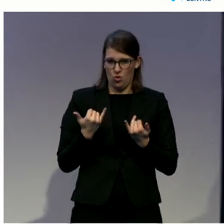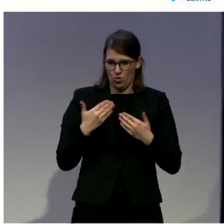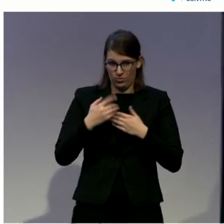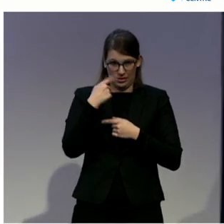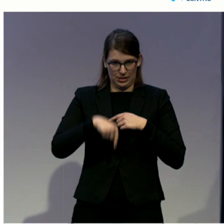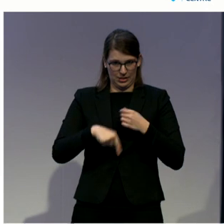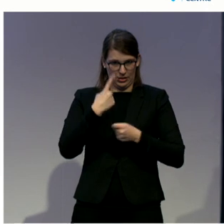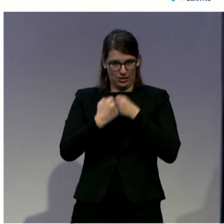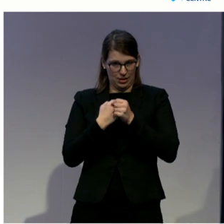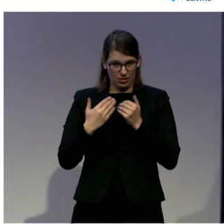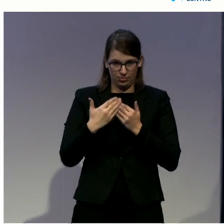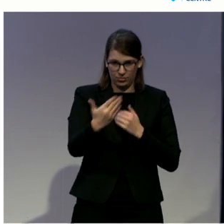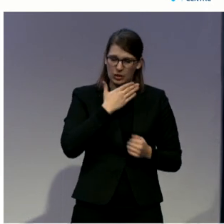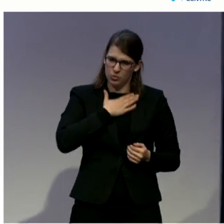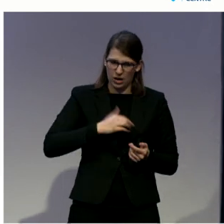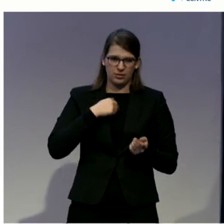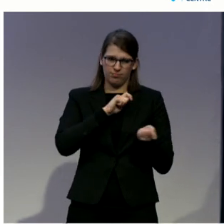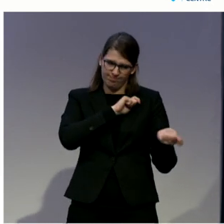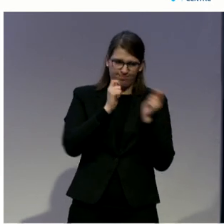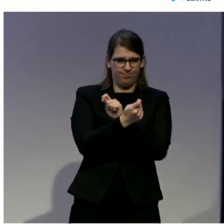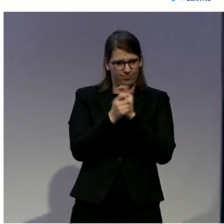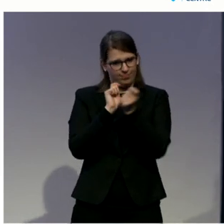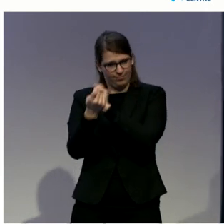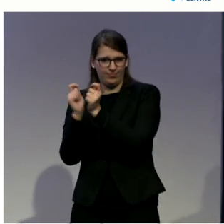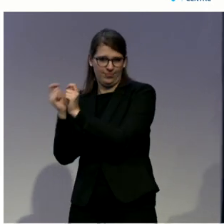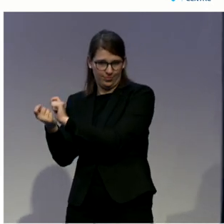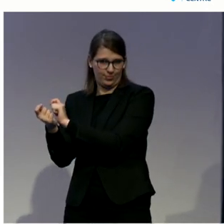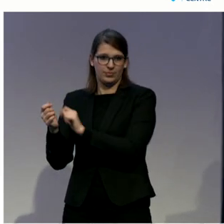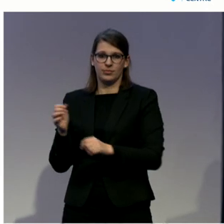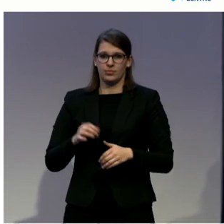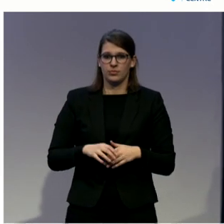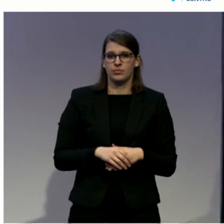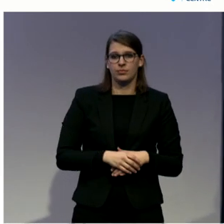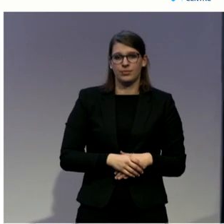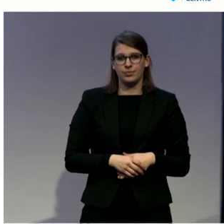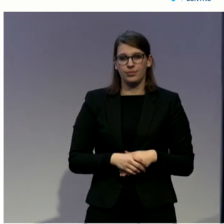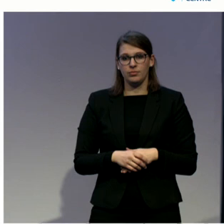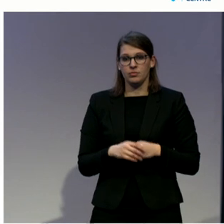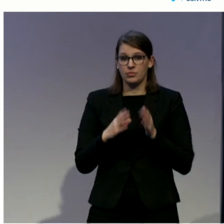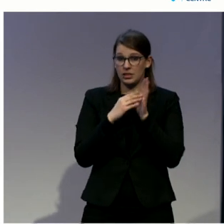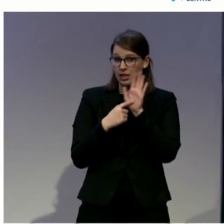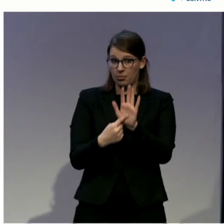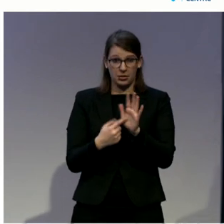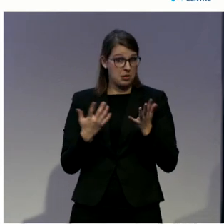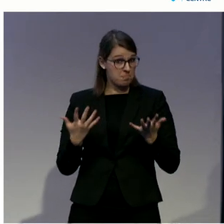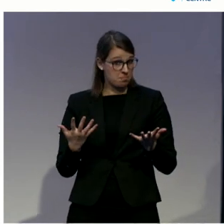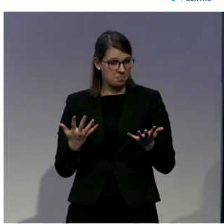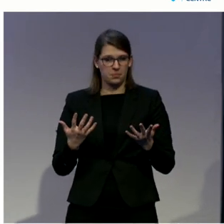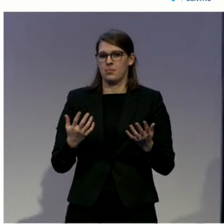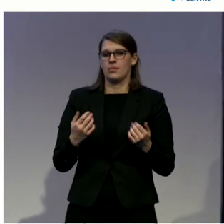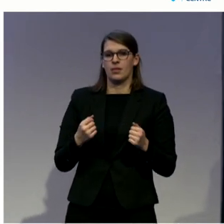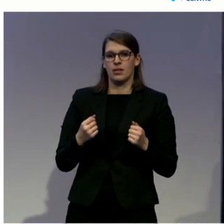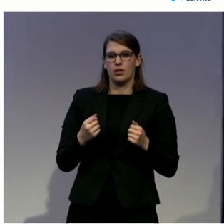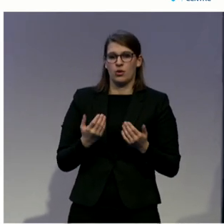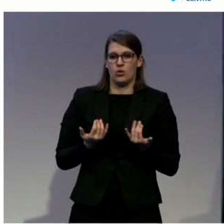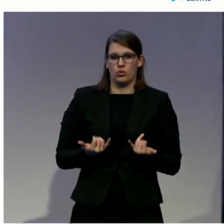in modern day Scotland. So this is one example of how a jurisdiction is trying to ensure full involvement